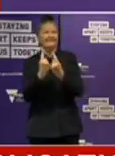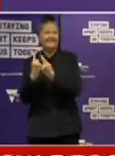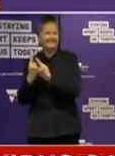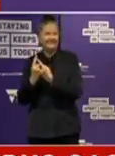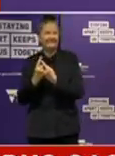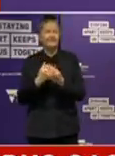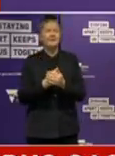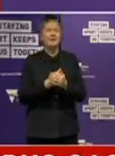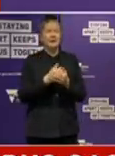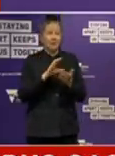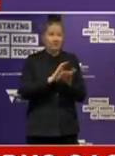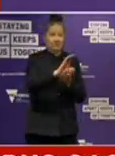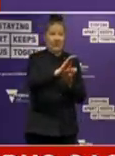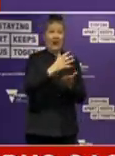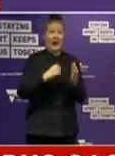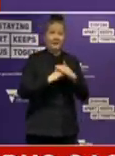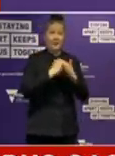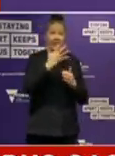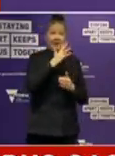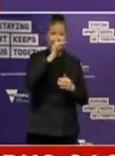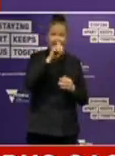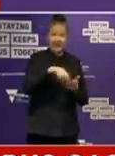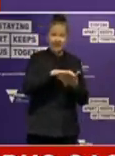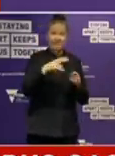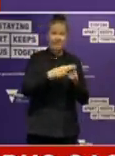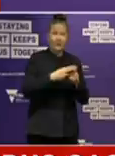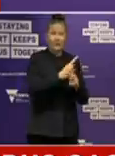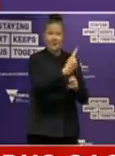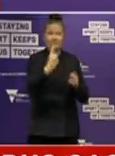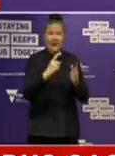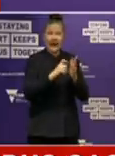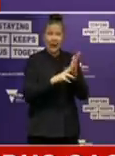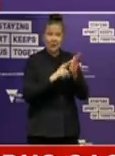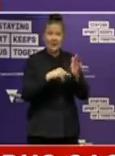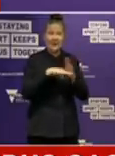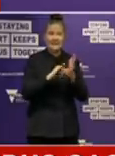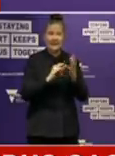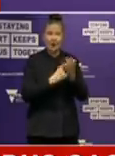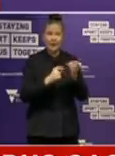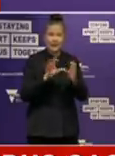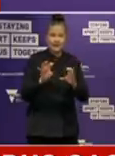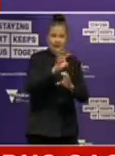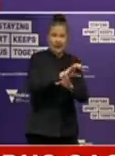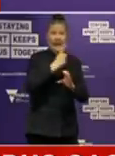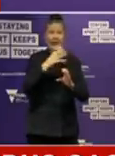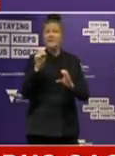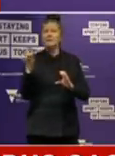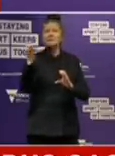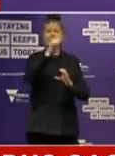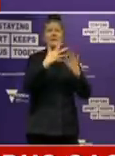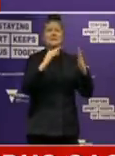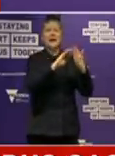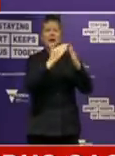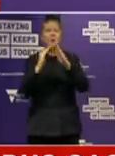$500,000 for metropolitan councils and those councils which cover regional cities, and rural